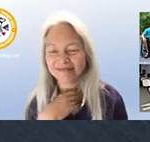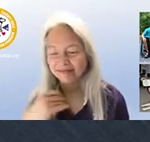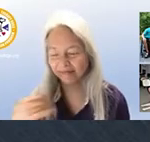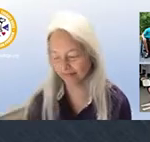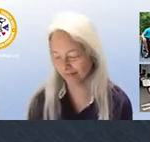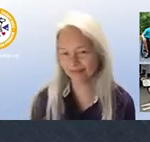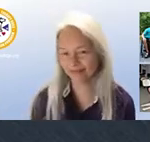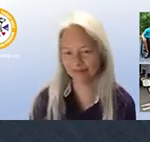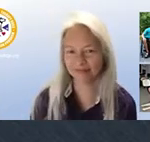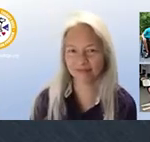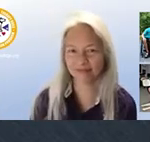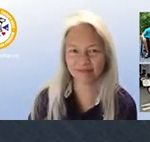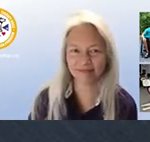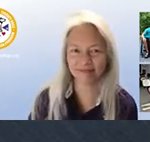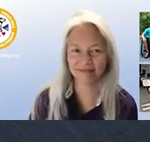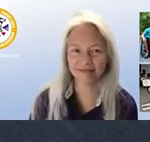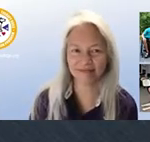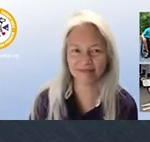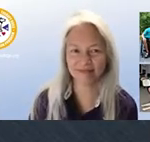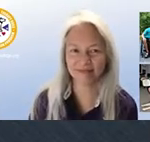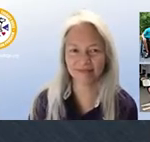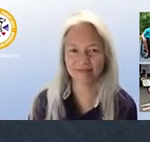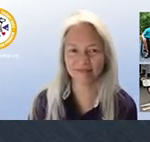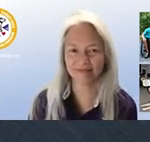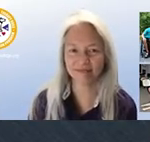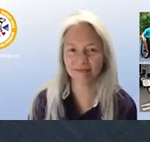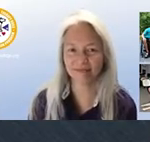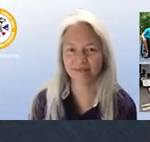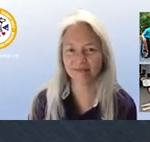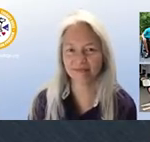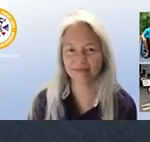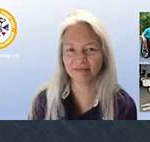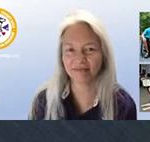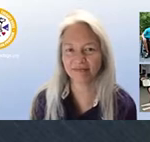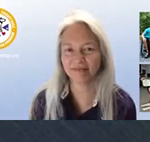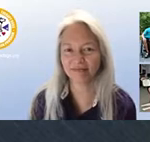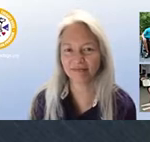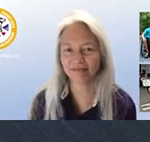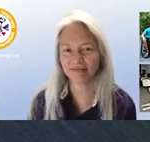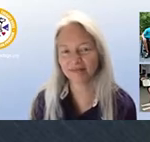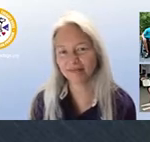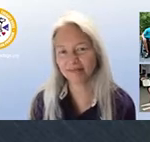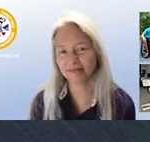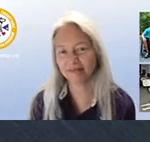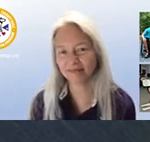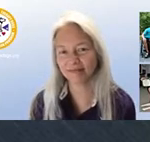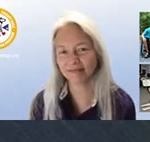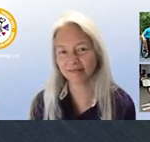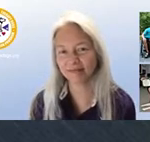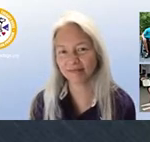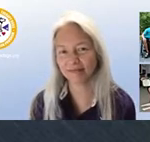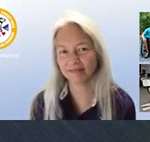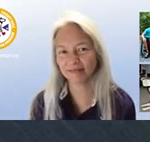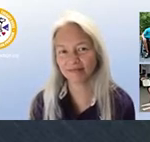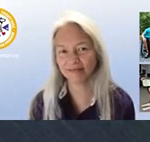we really want to let champ know how grateful we are that you provided us with rook he has